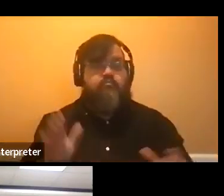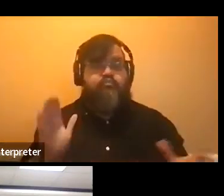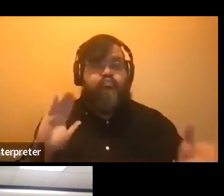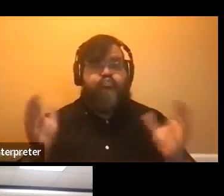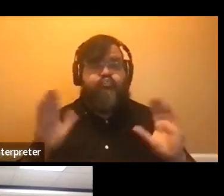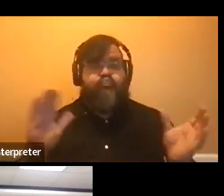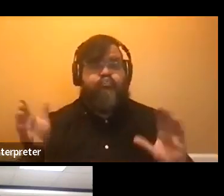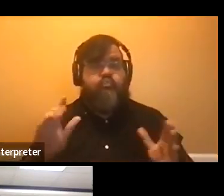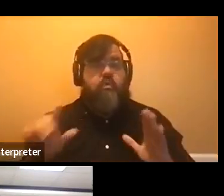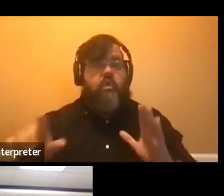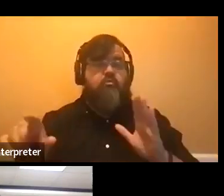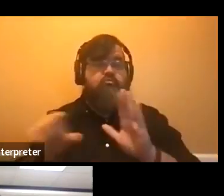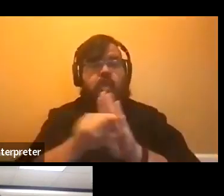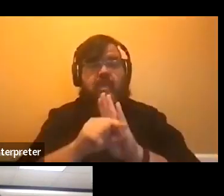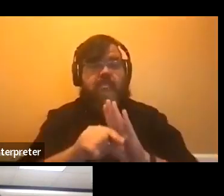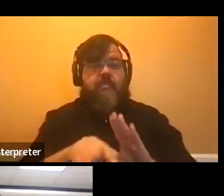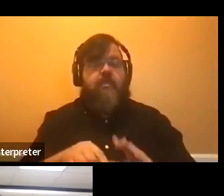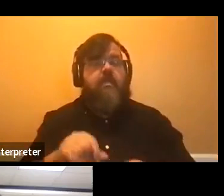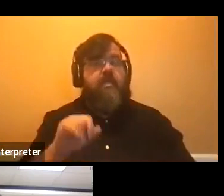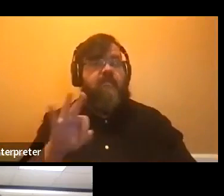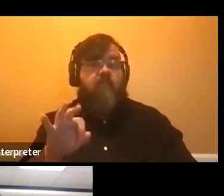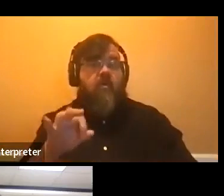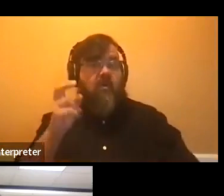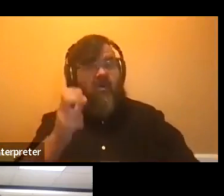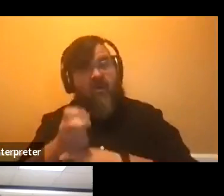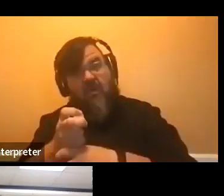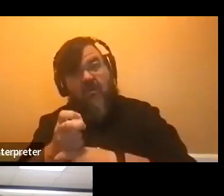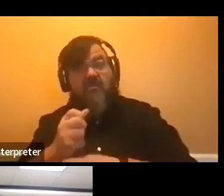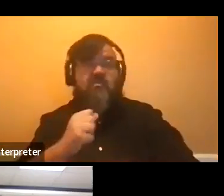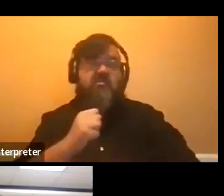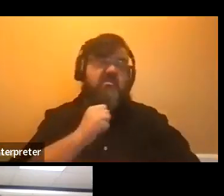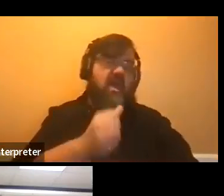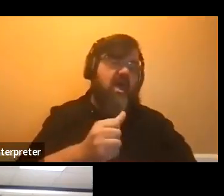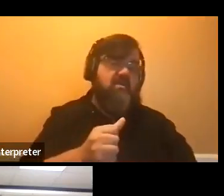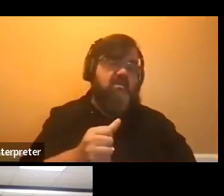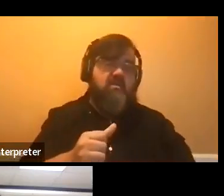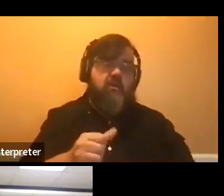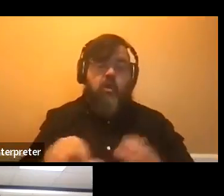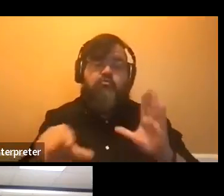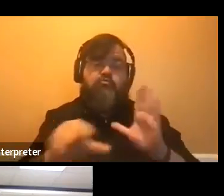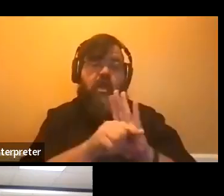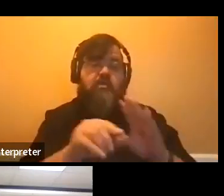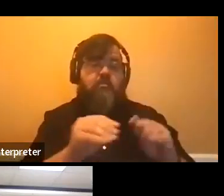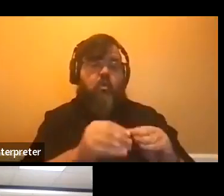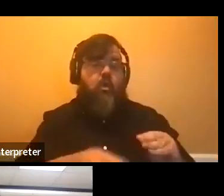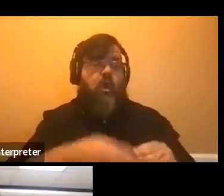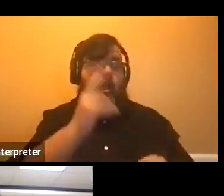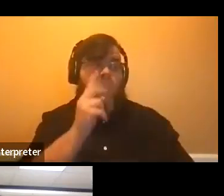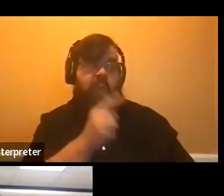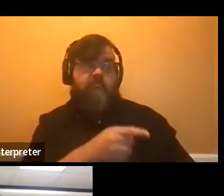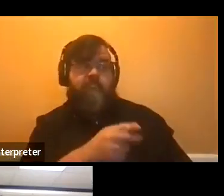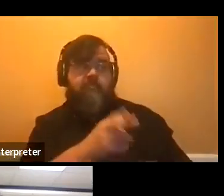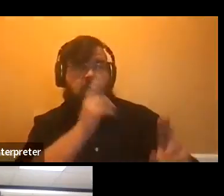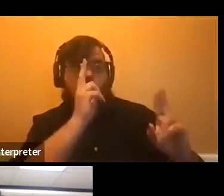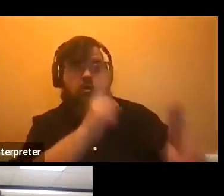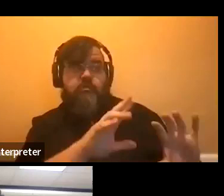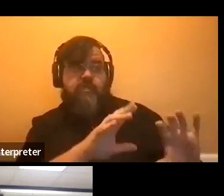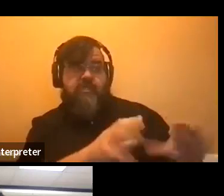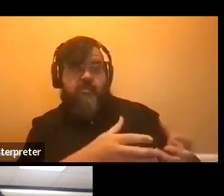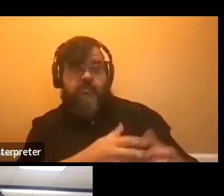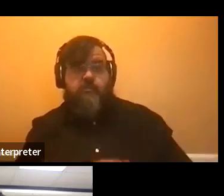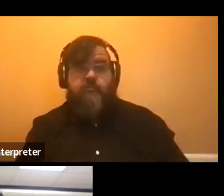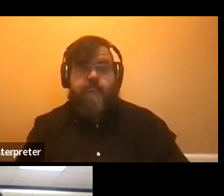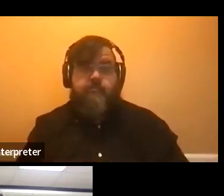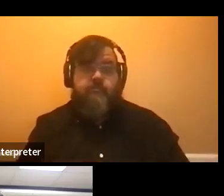courses are hard or not, harder or not, I can tell you that the grades are higher in the honors sections. And so maybe that means